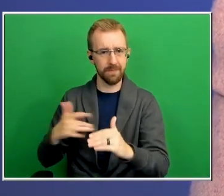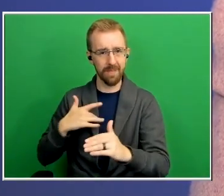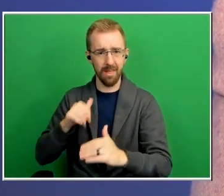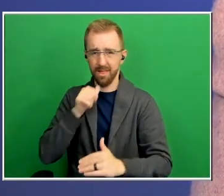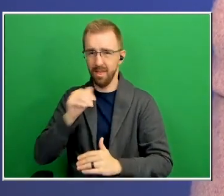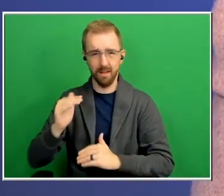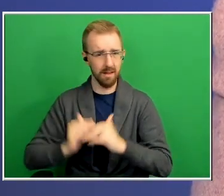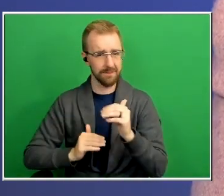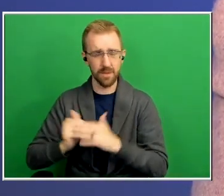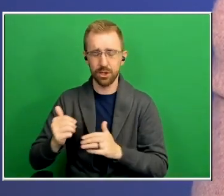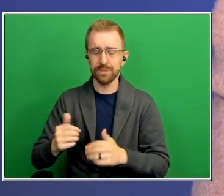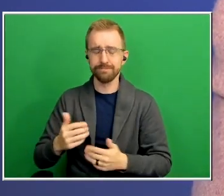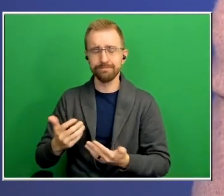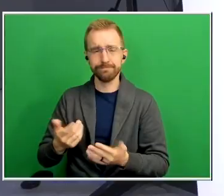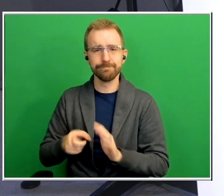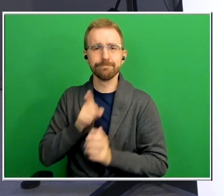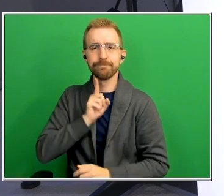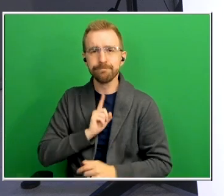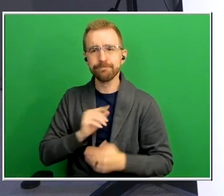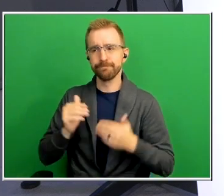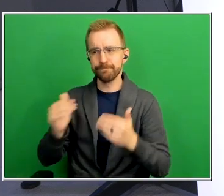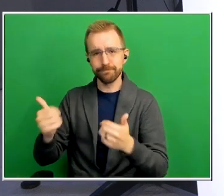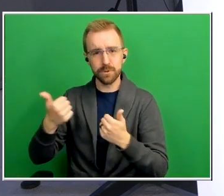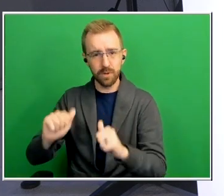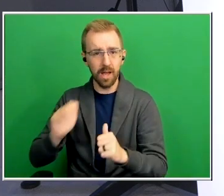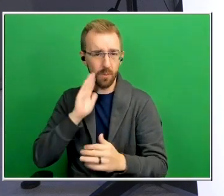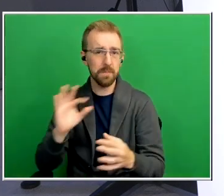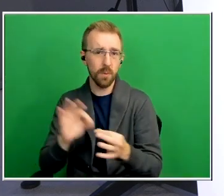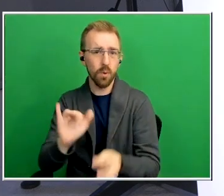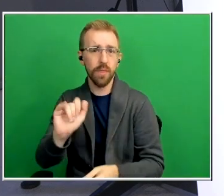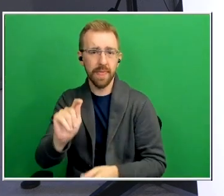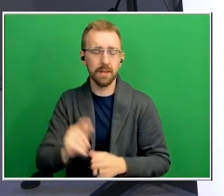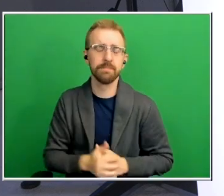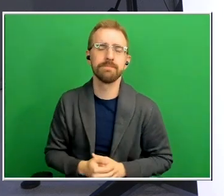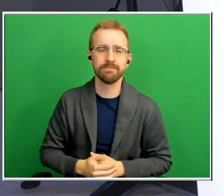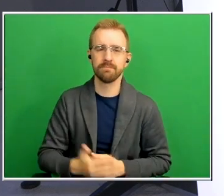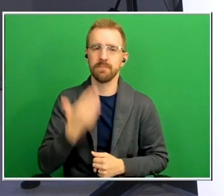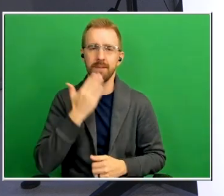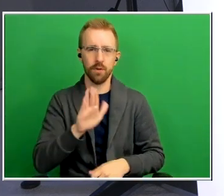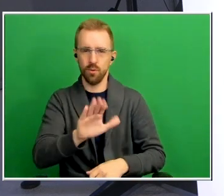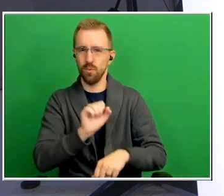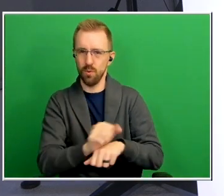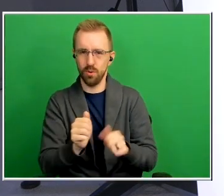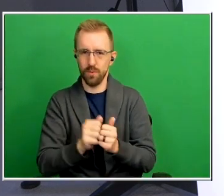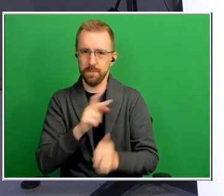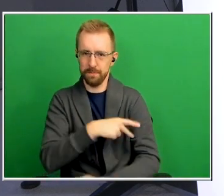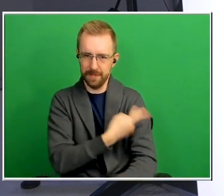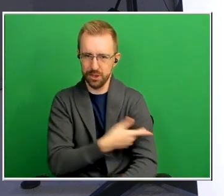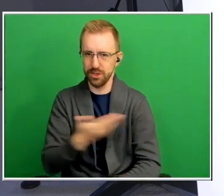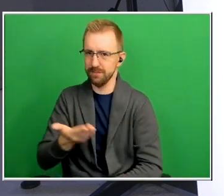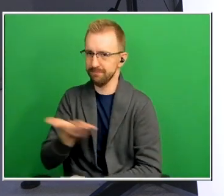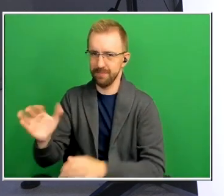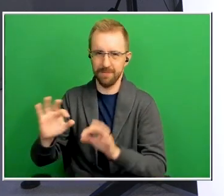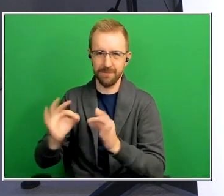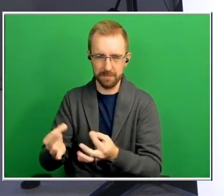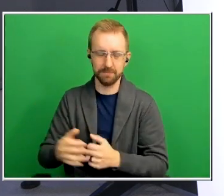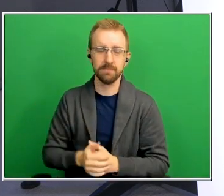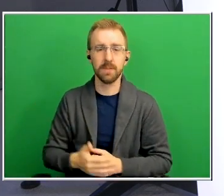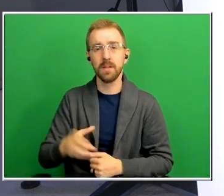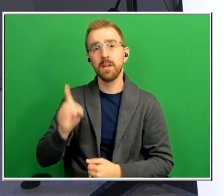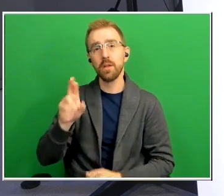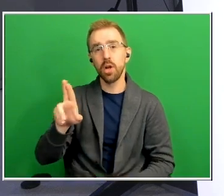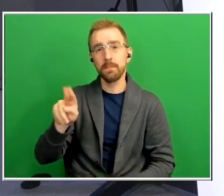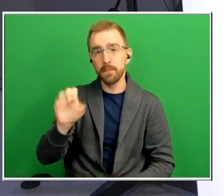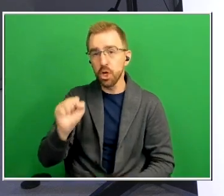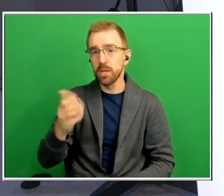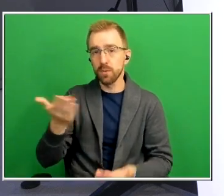that it's worth it thank you for the work you do with our patients and their loved ones as well dr burns wrap us up what's the big takeaway okay well what michelle said